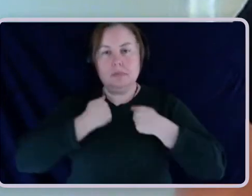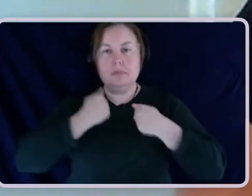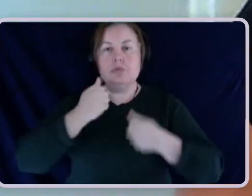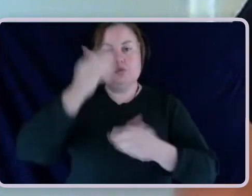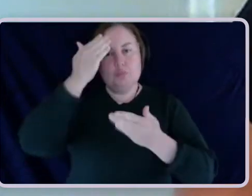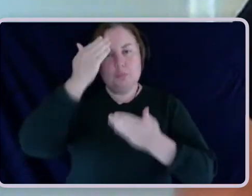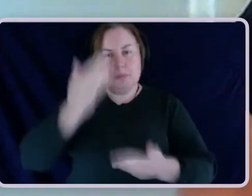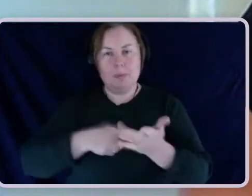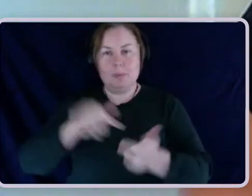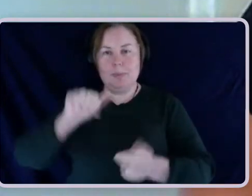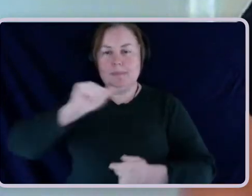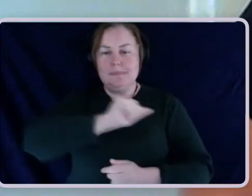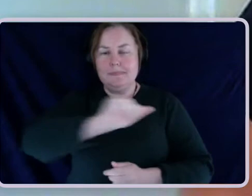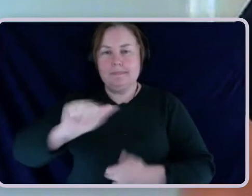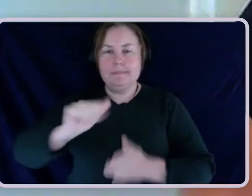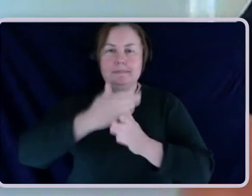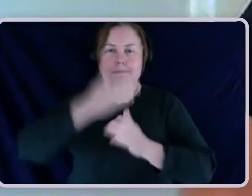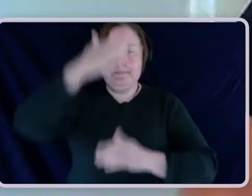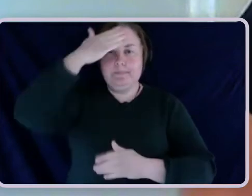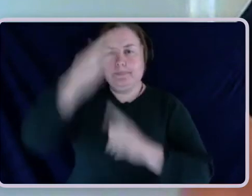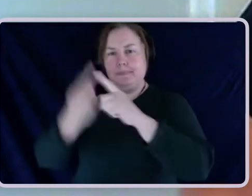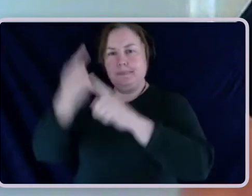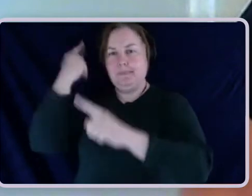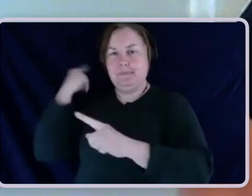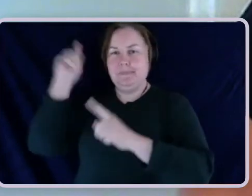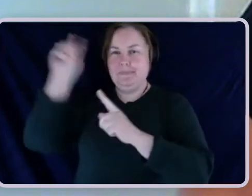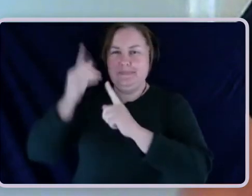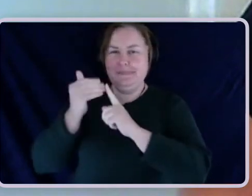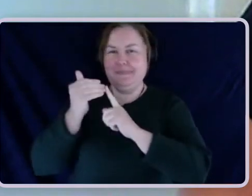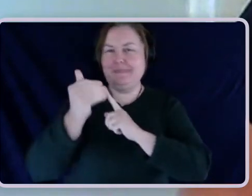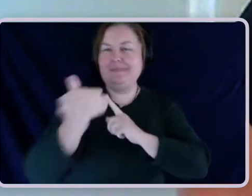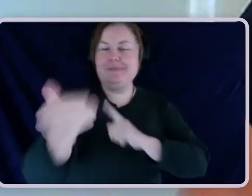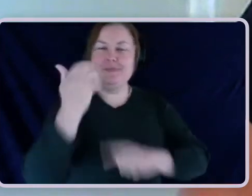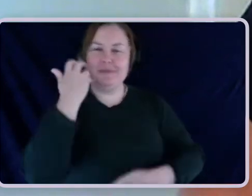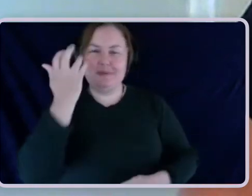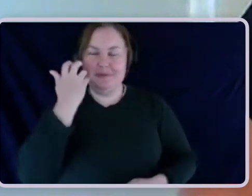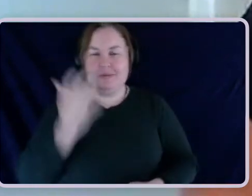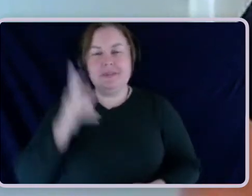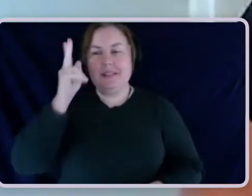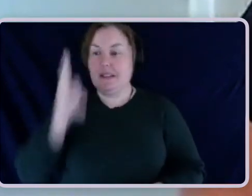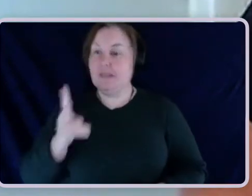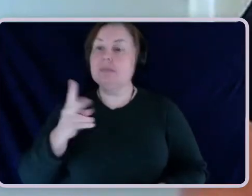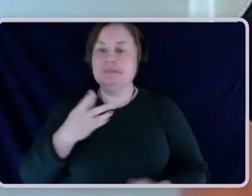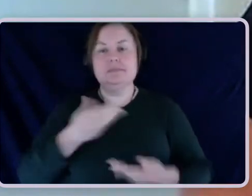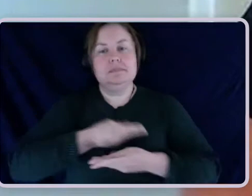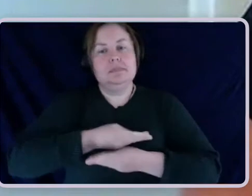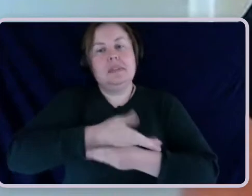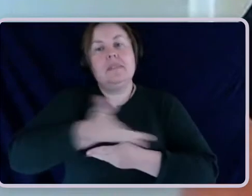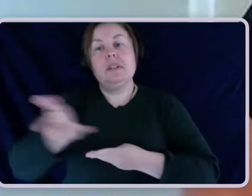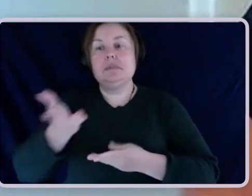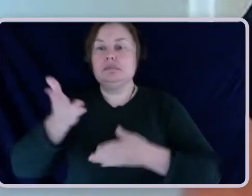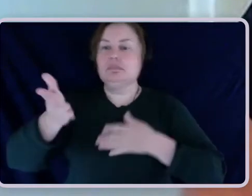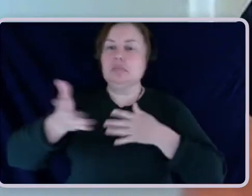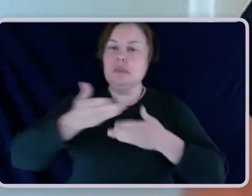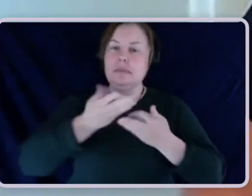Once again, we are delivering these forums online in this new format due to the new normals we find